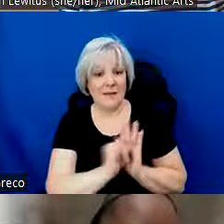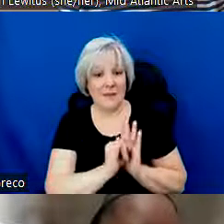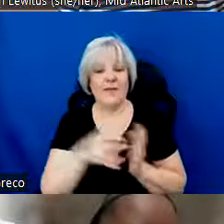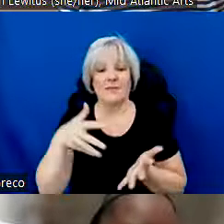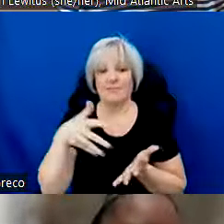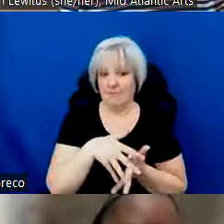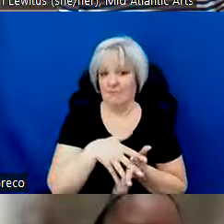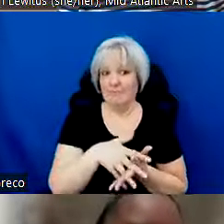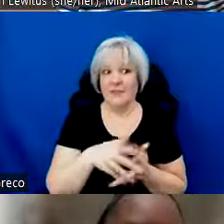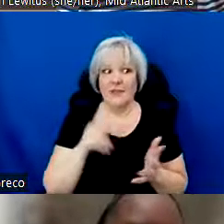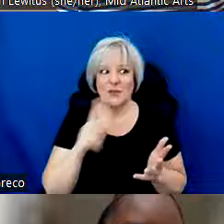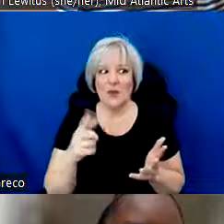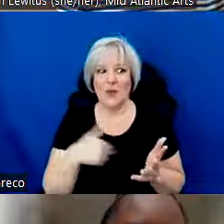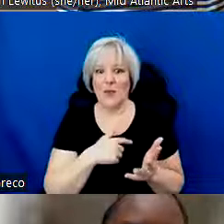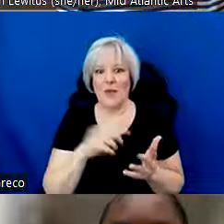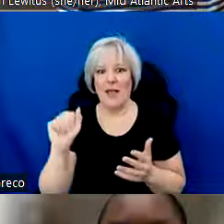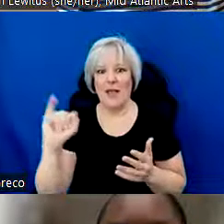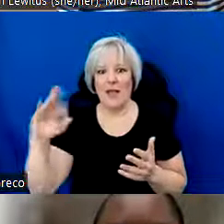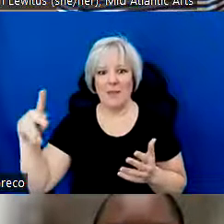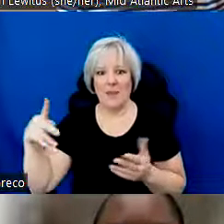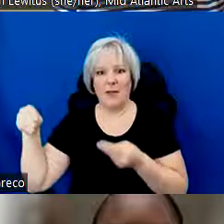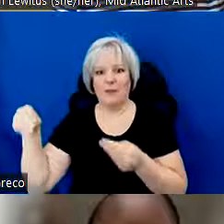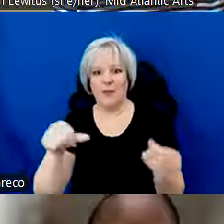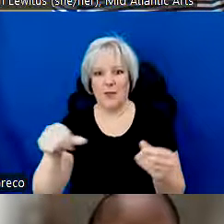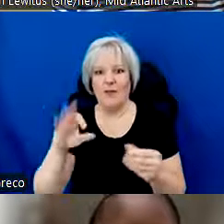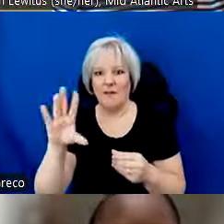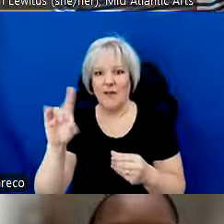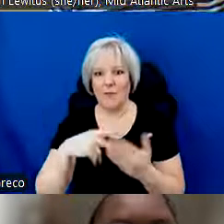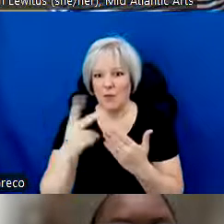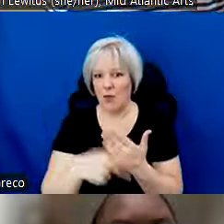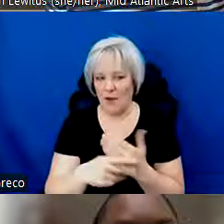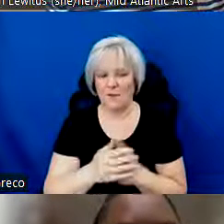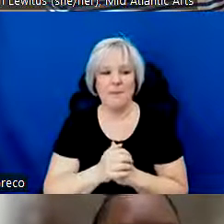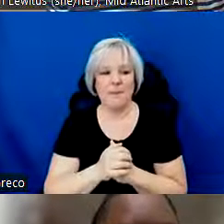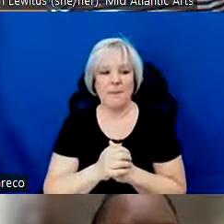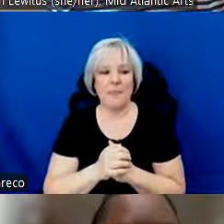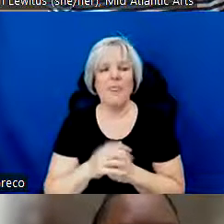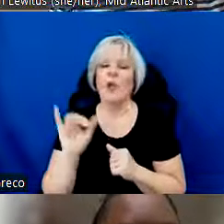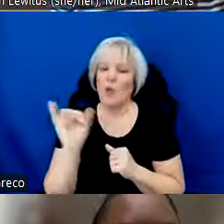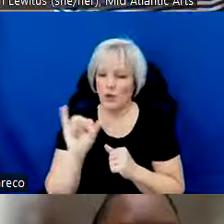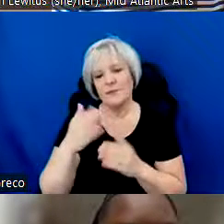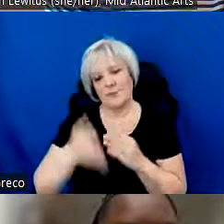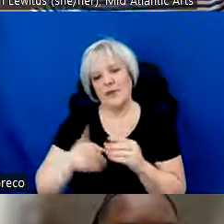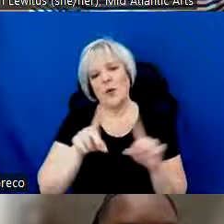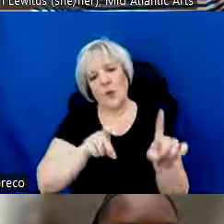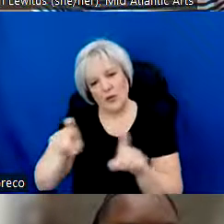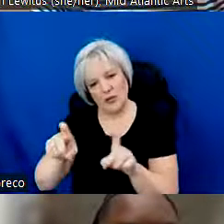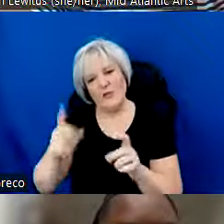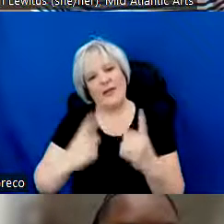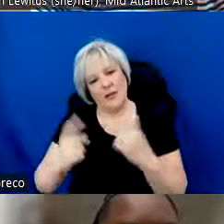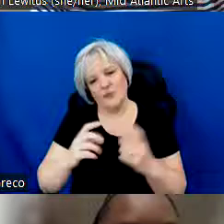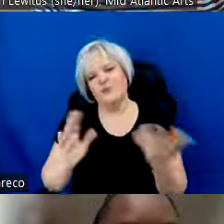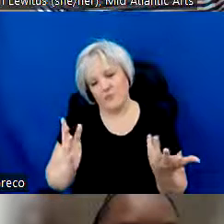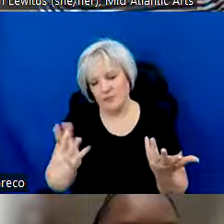through the AIP Touring Funds program. We'll also have time for questions at the end of this presentation.